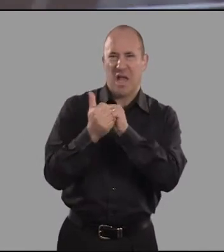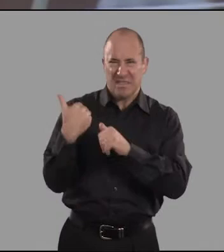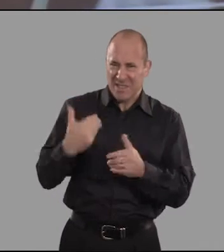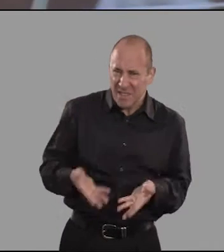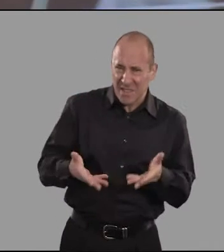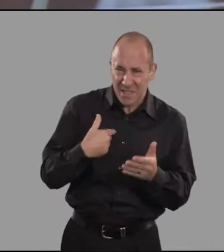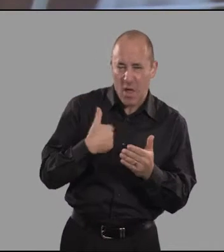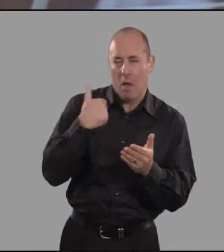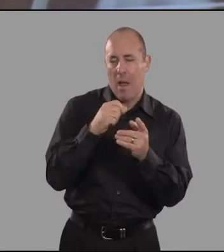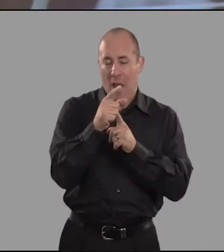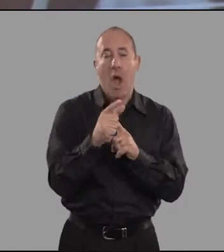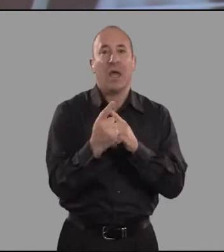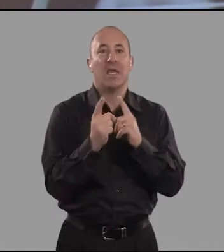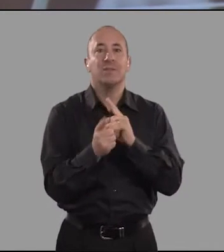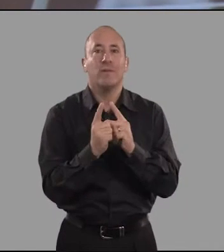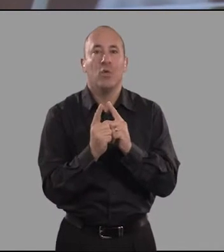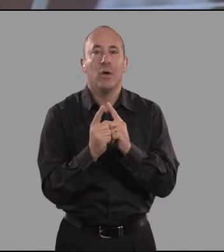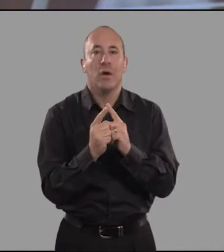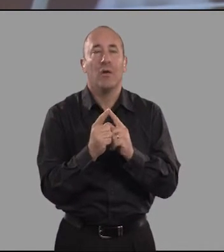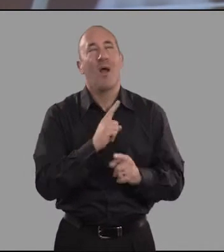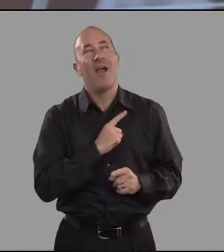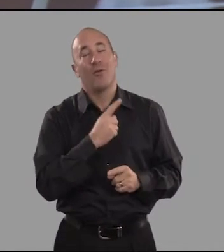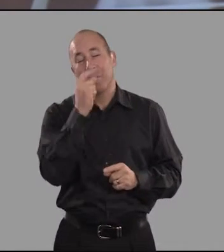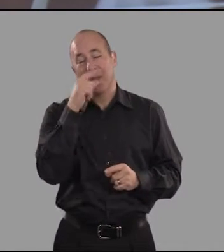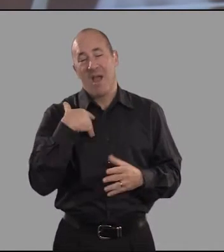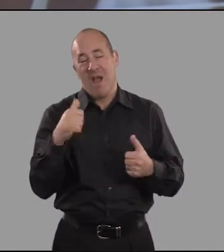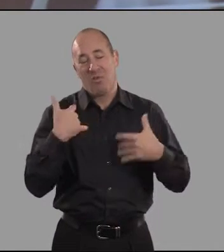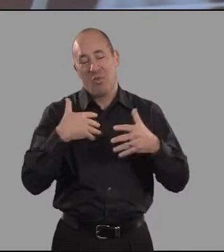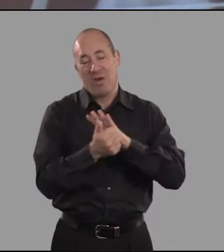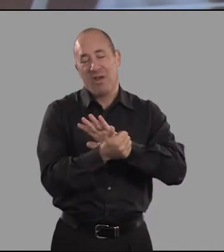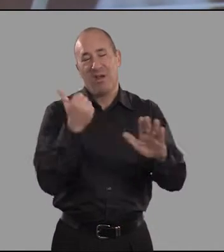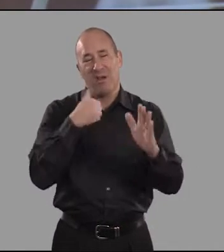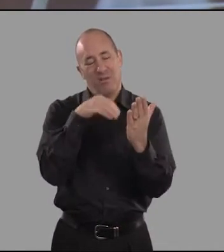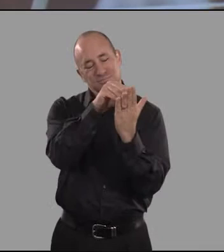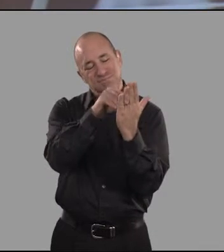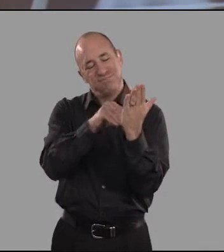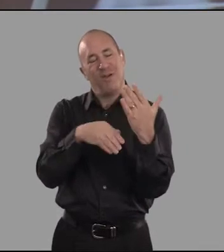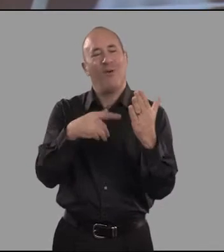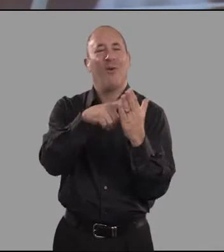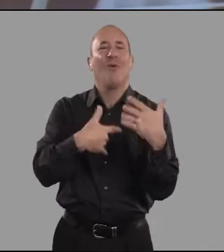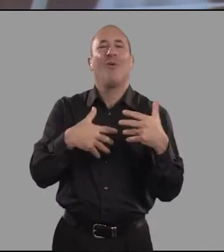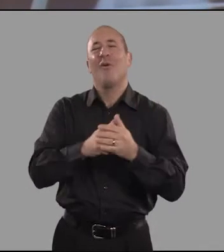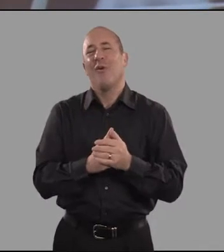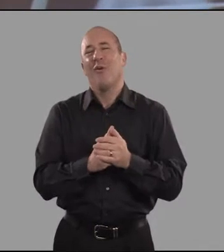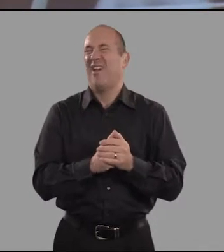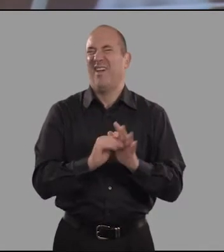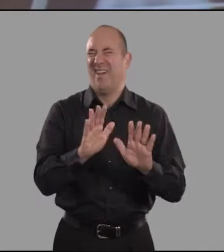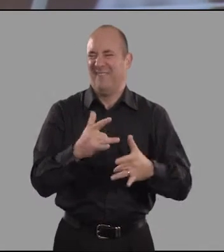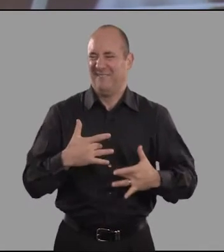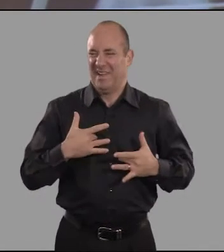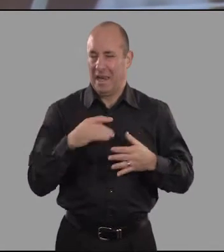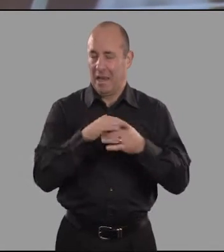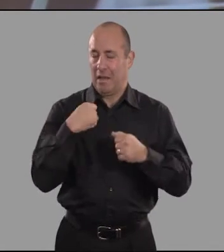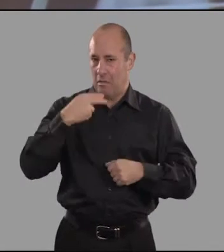but egged on with my friends. I applied. I got an interview. Which could have been because of the talent oozing out through my application.